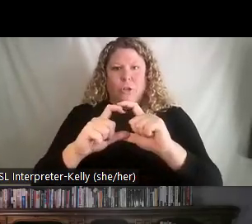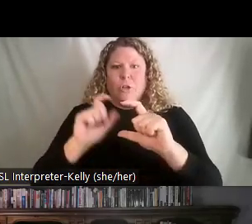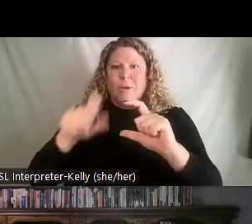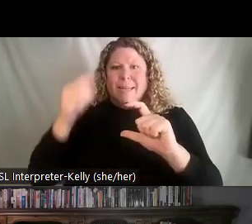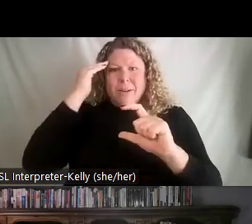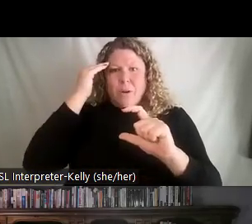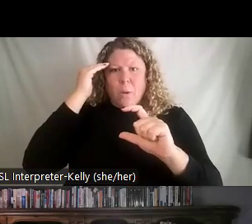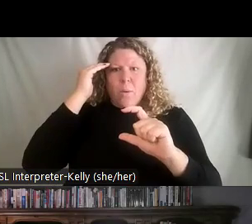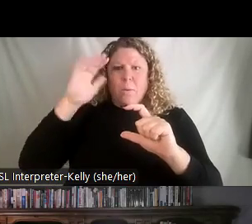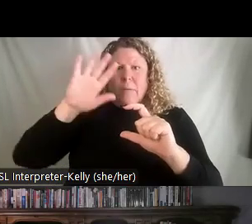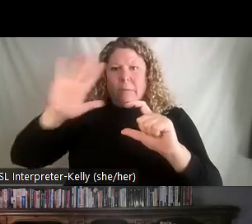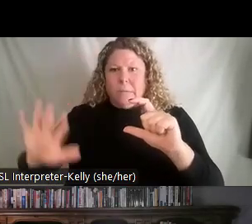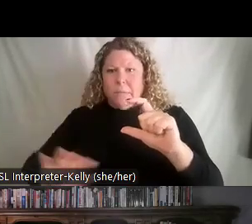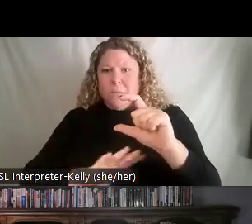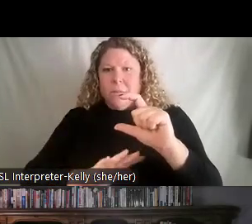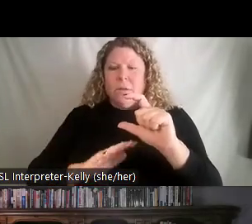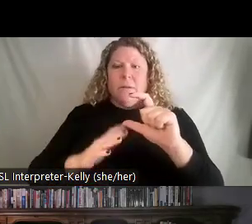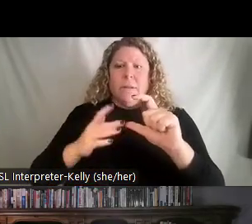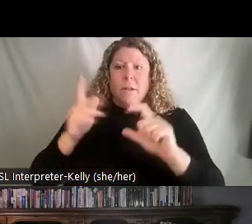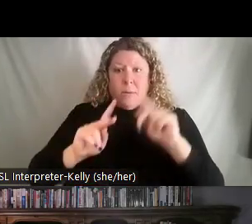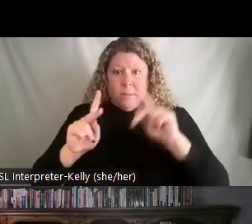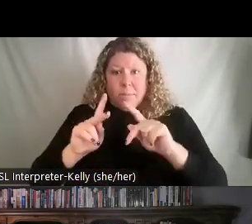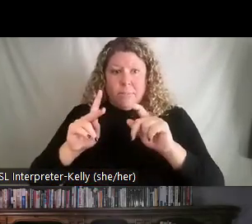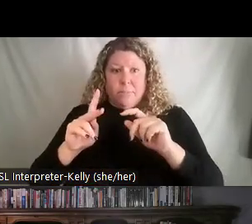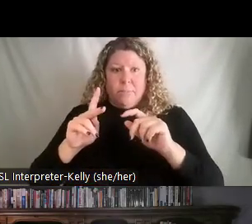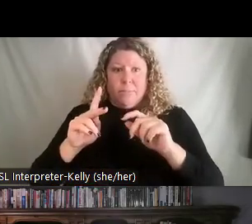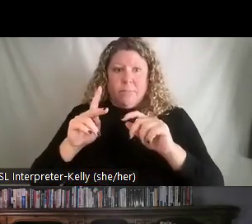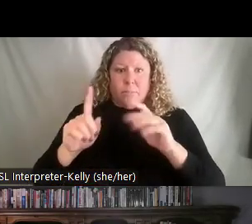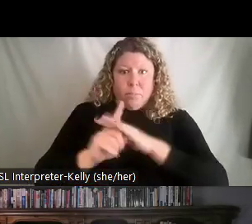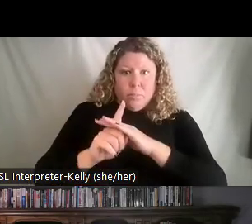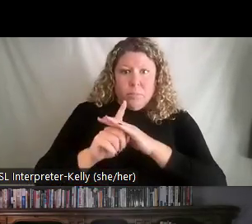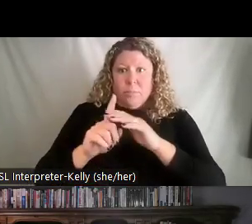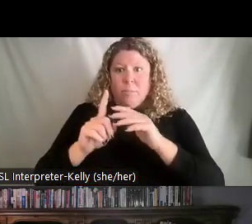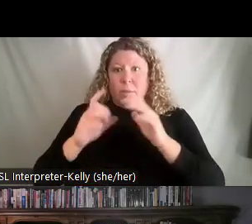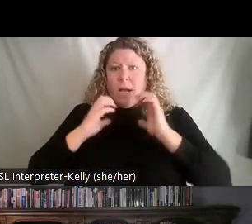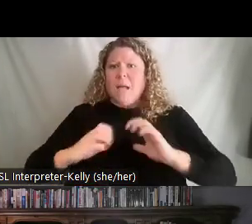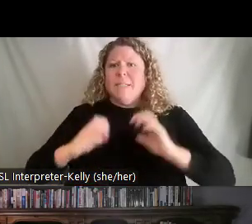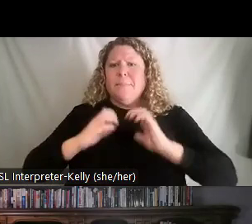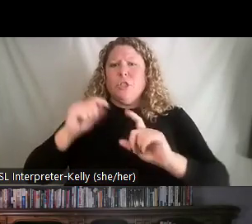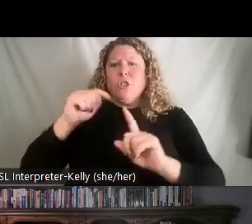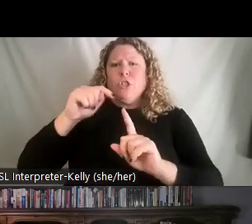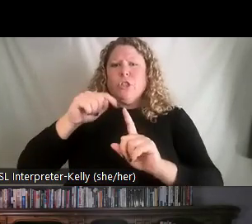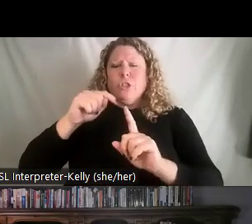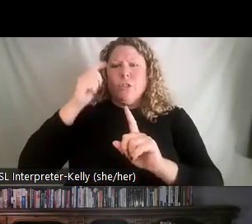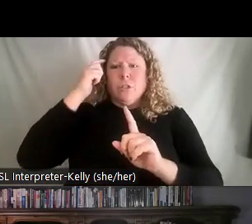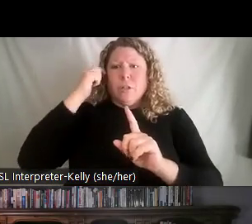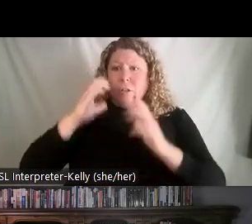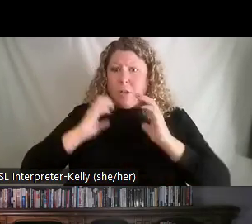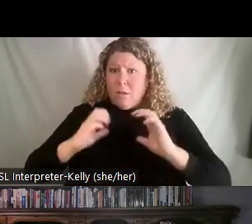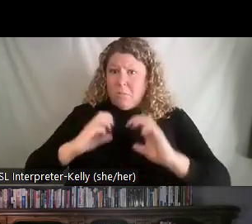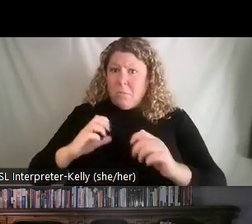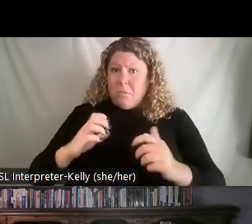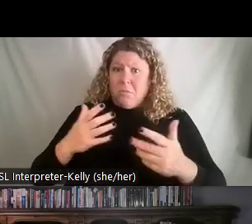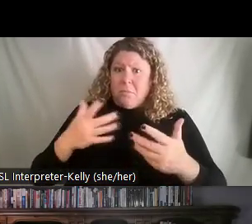showing up at, how are the, uh, you know, what voice of the customer, how are your customers feeling about the activities and what you're doing?